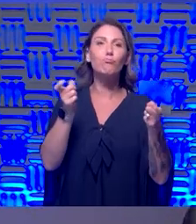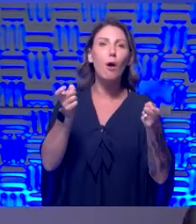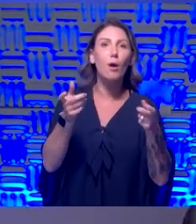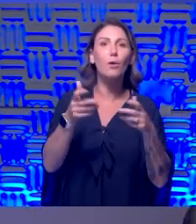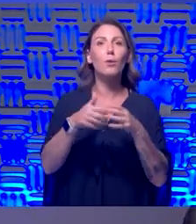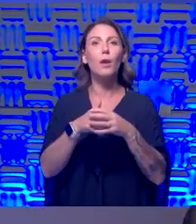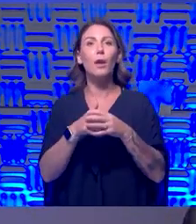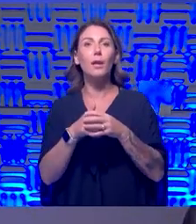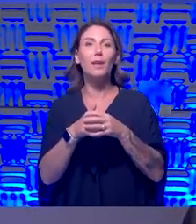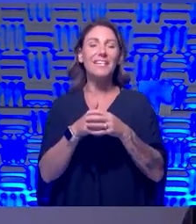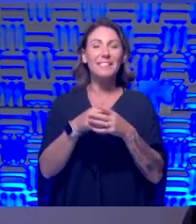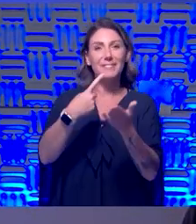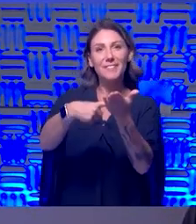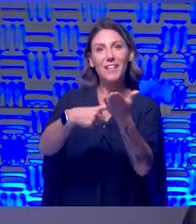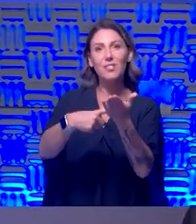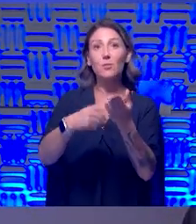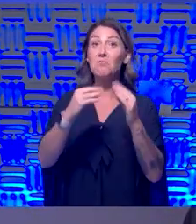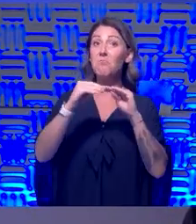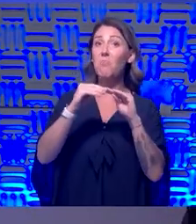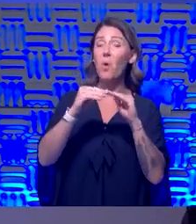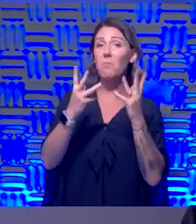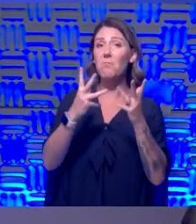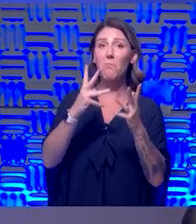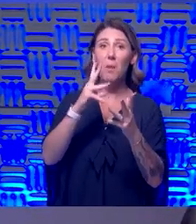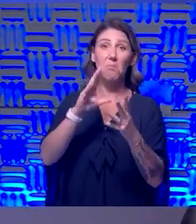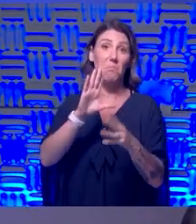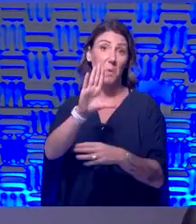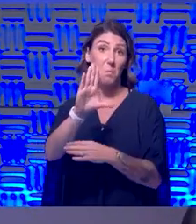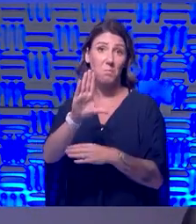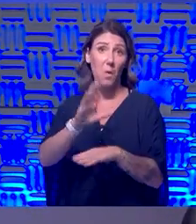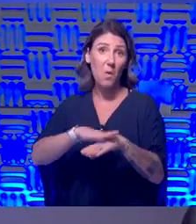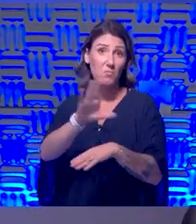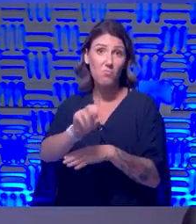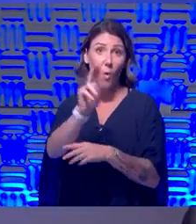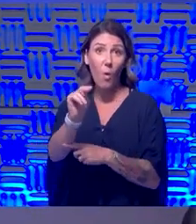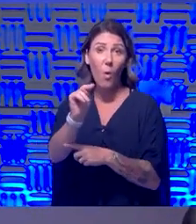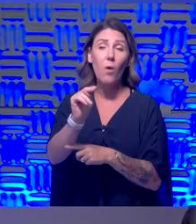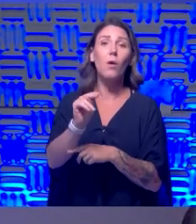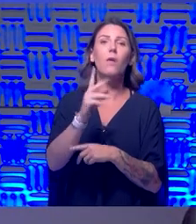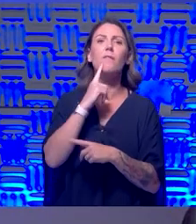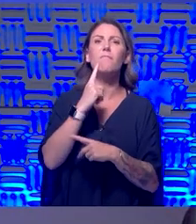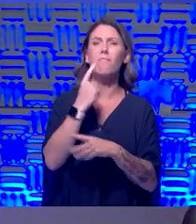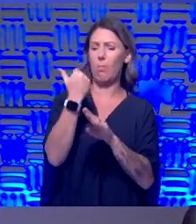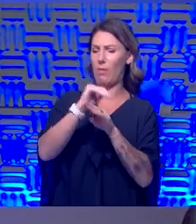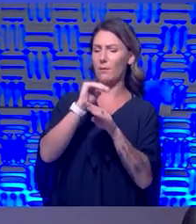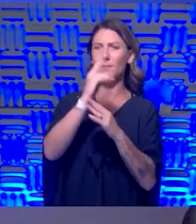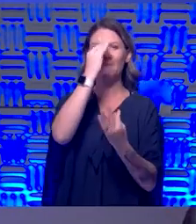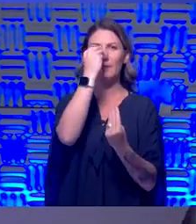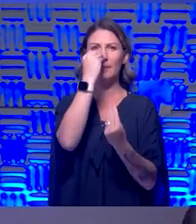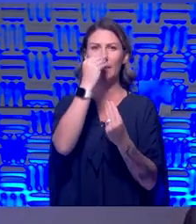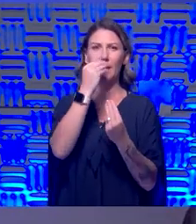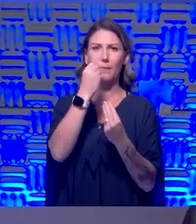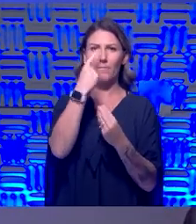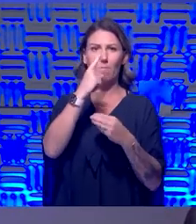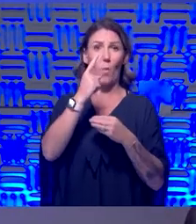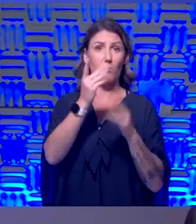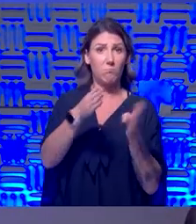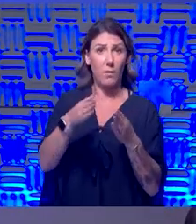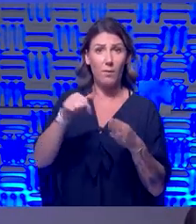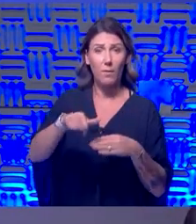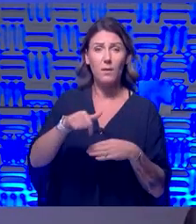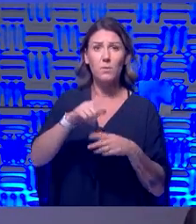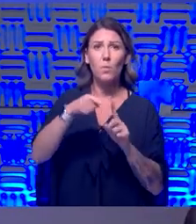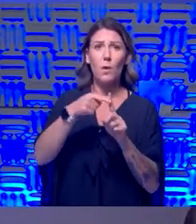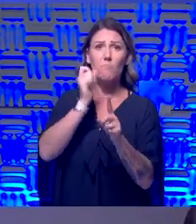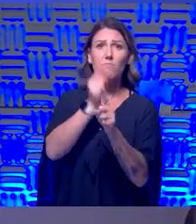Others is you're kind of on your own. Um, and I will say, was thinking about it last night and kind of preparation for this. When the outbreak first